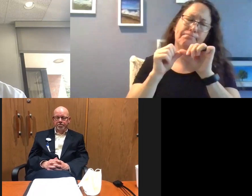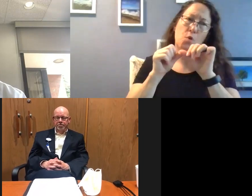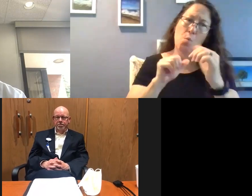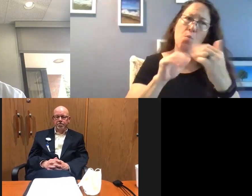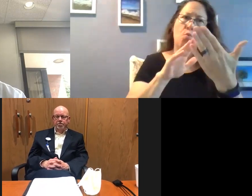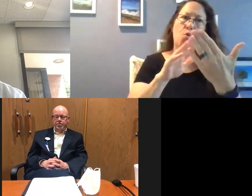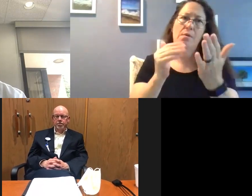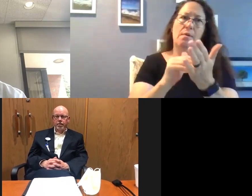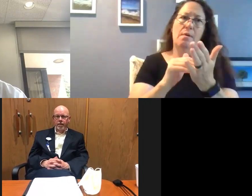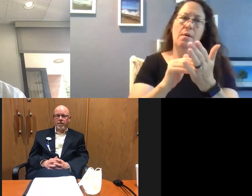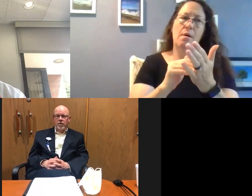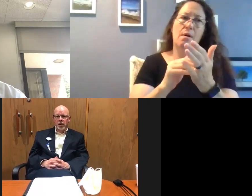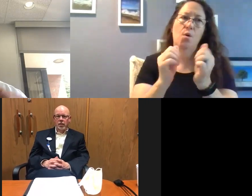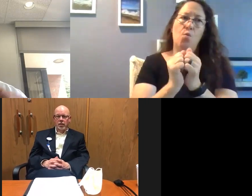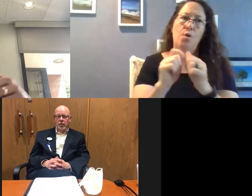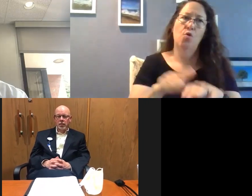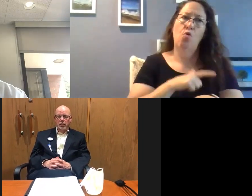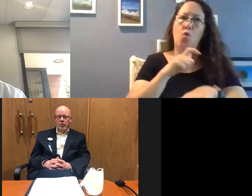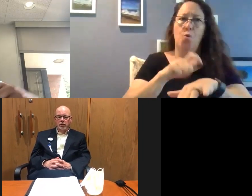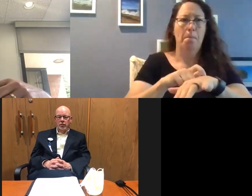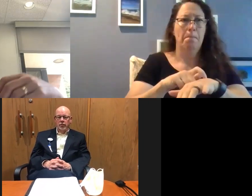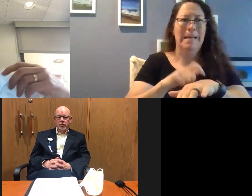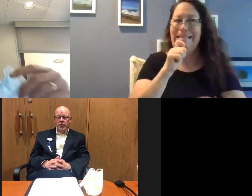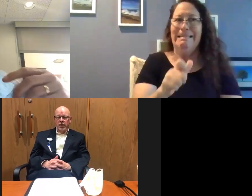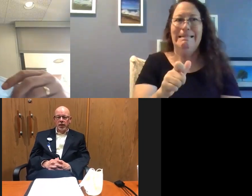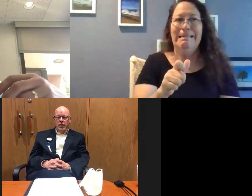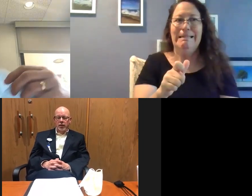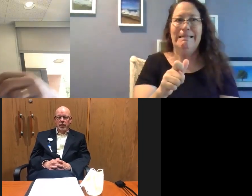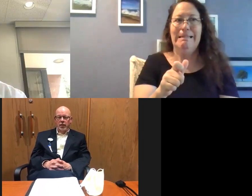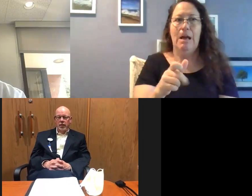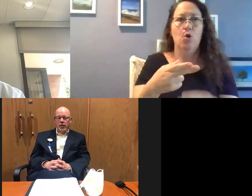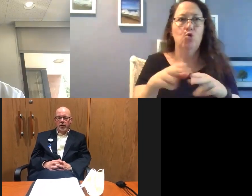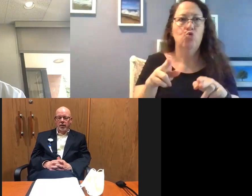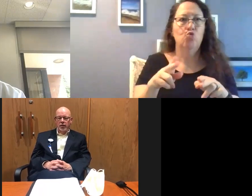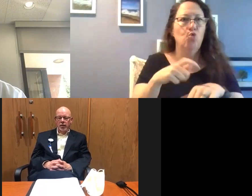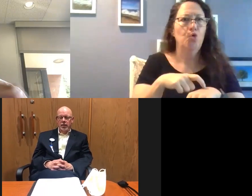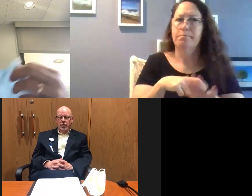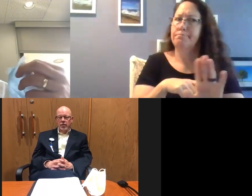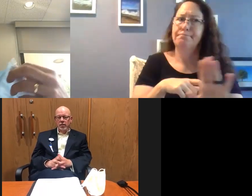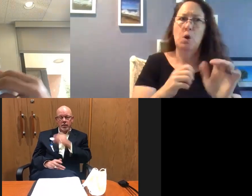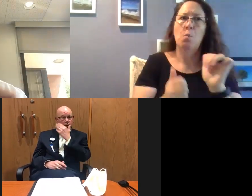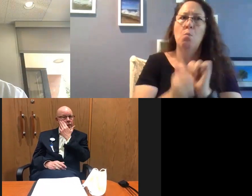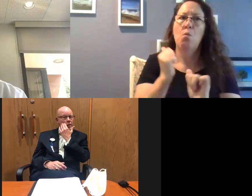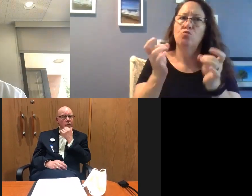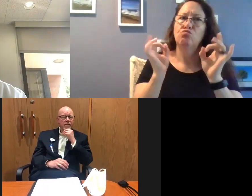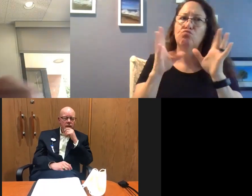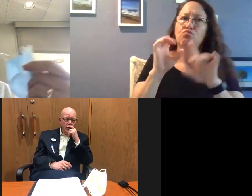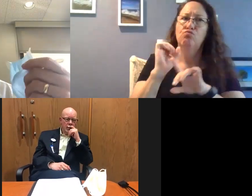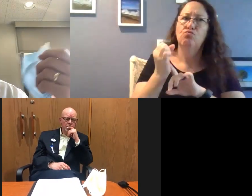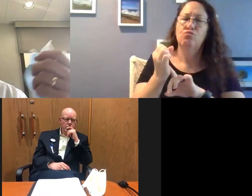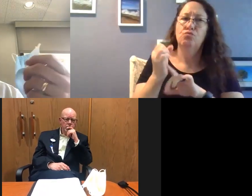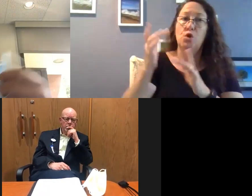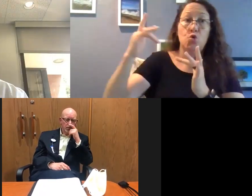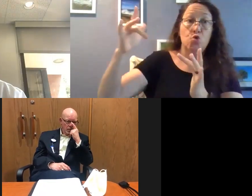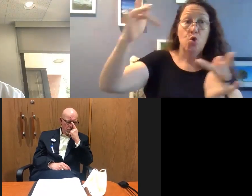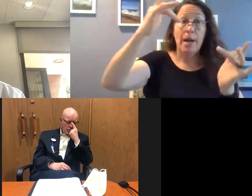this again for the long term. This is not something that's going to be of short duration. Like most crises, a tornado comes